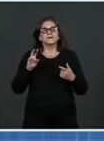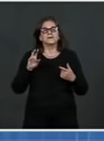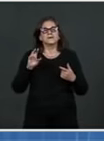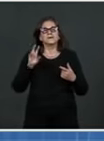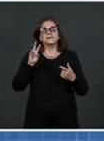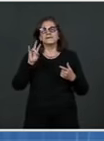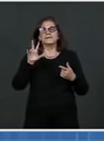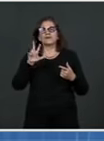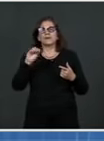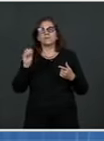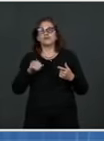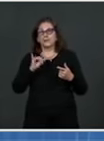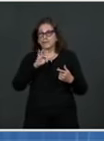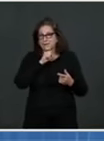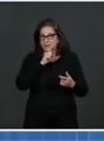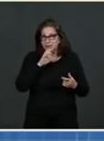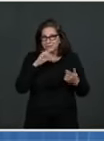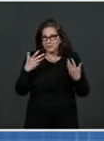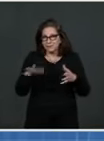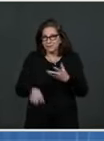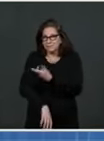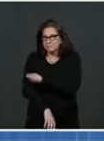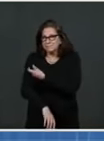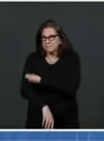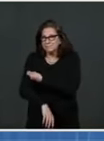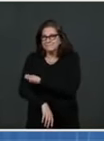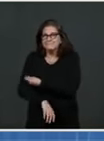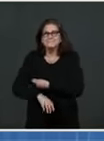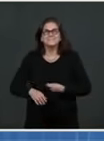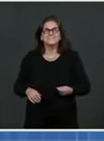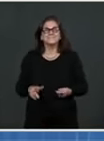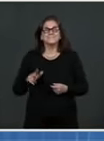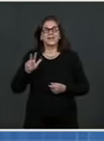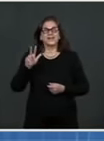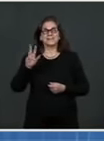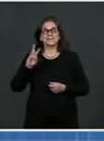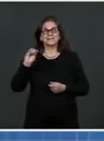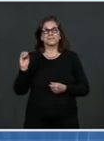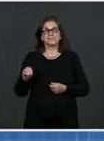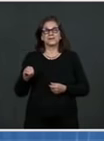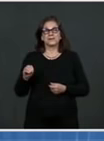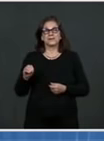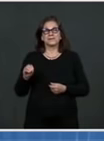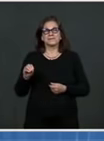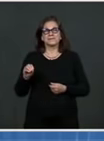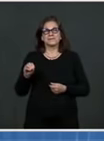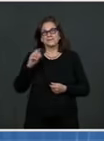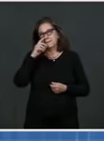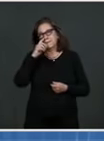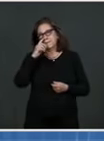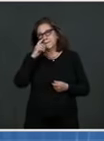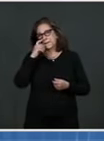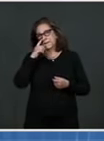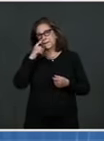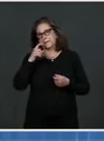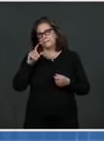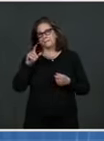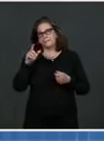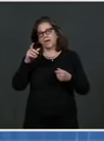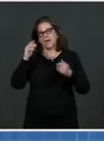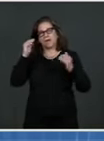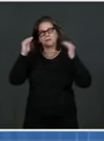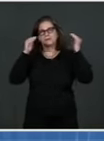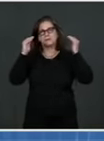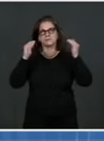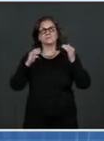percent, more than one in three adults have received their first dose. That's 36 percent of